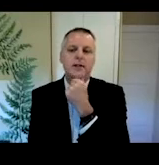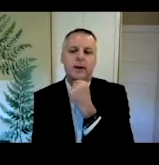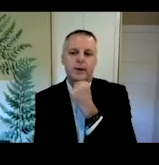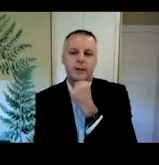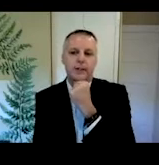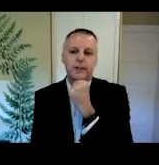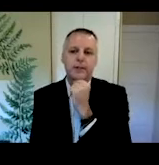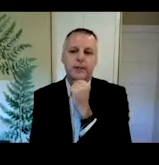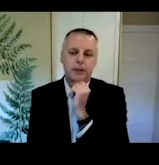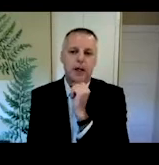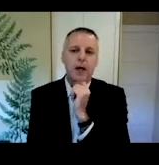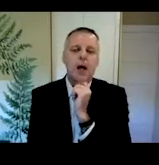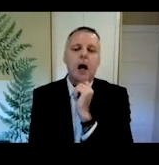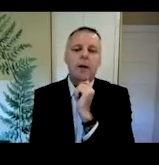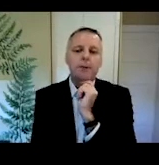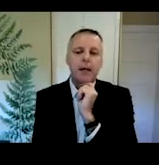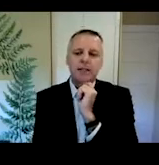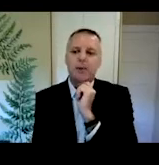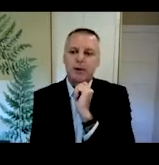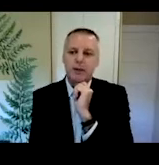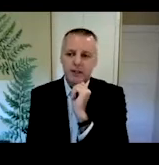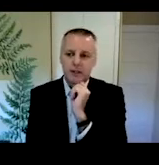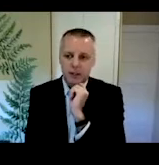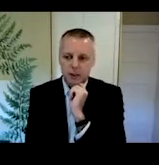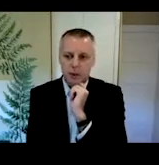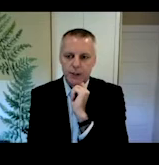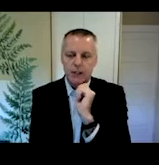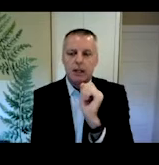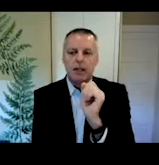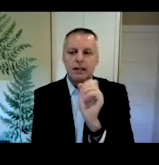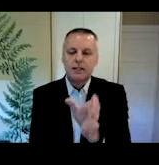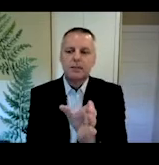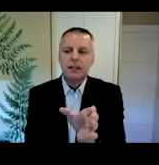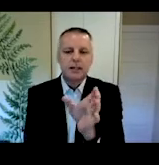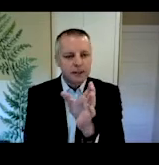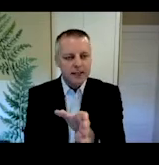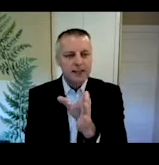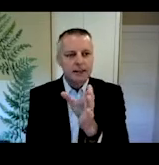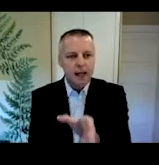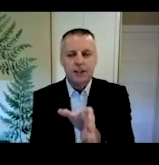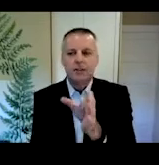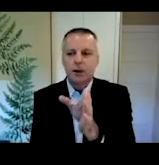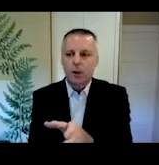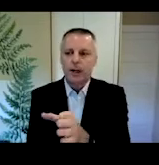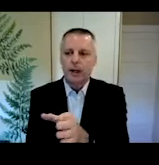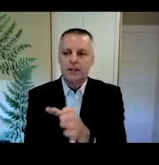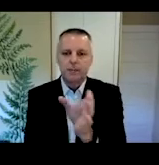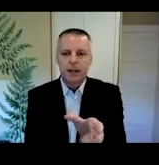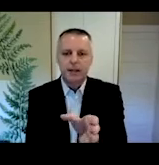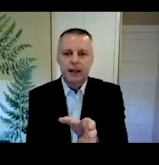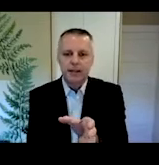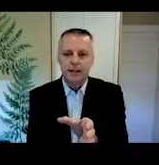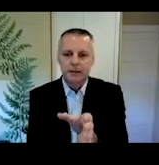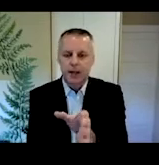Organizational characteristics. Okay. Unplanned spoken discourse tends to be less logically organized